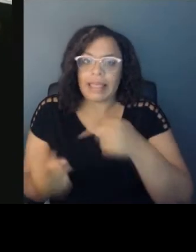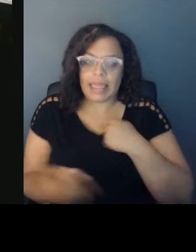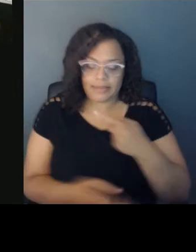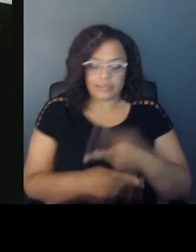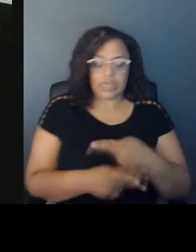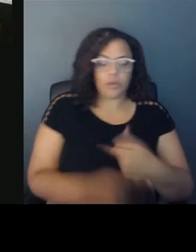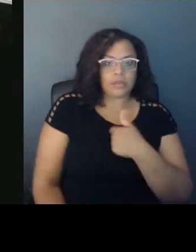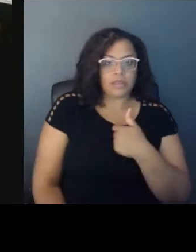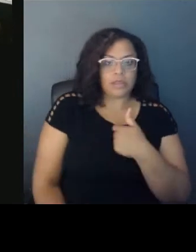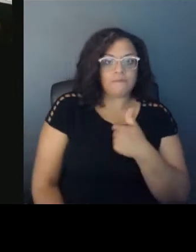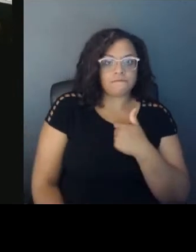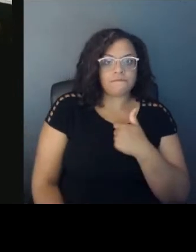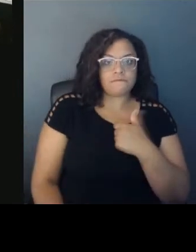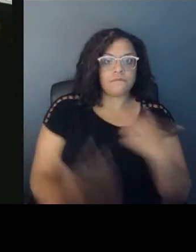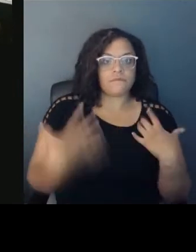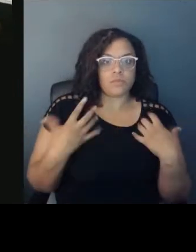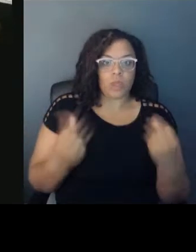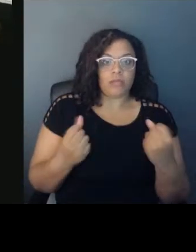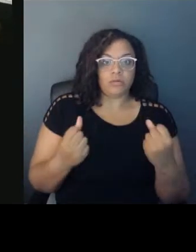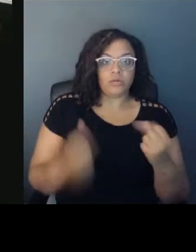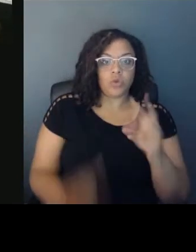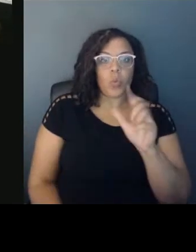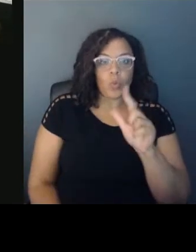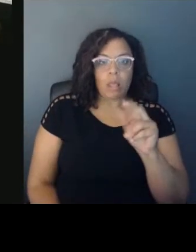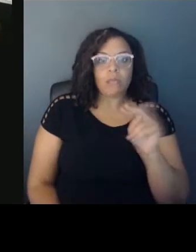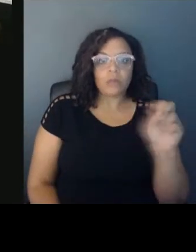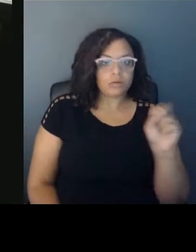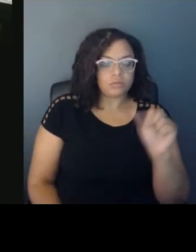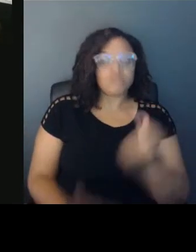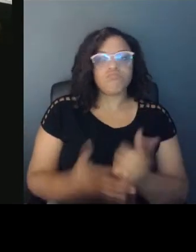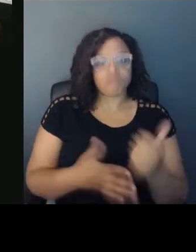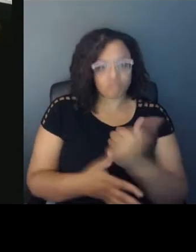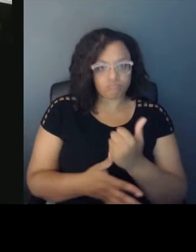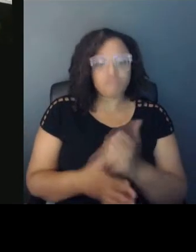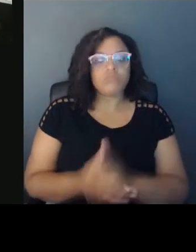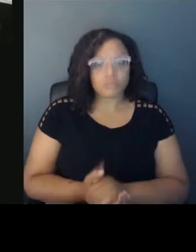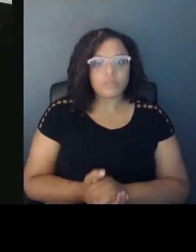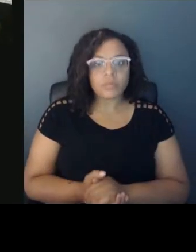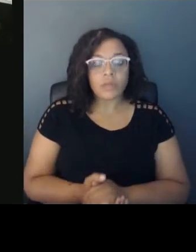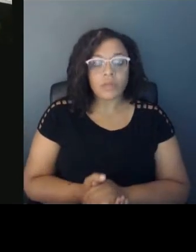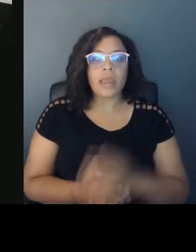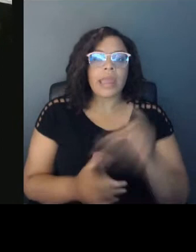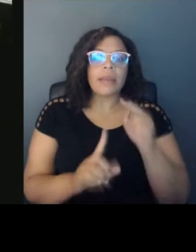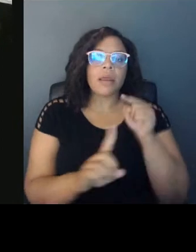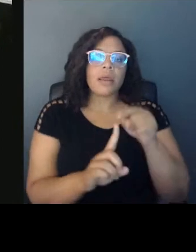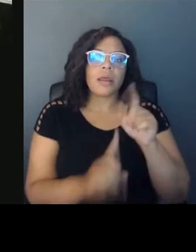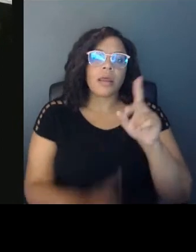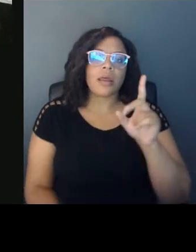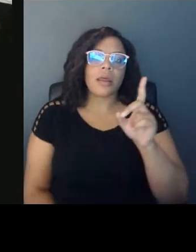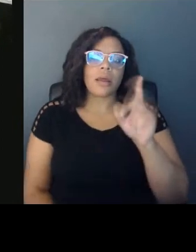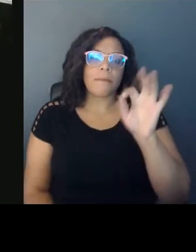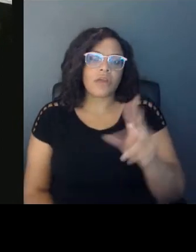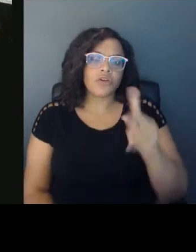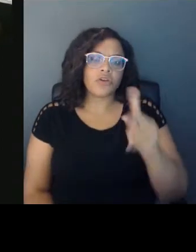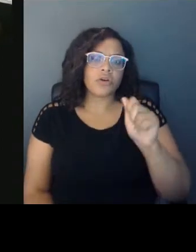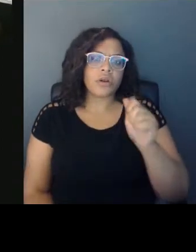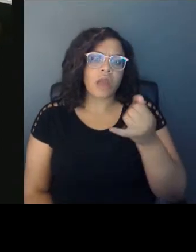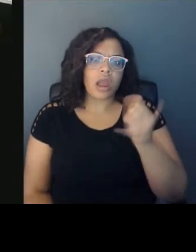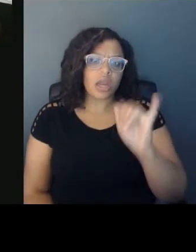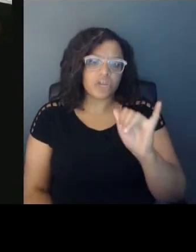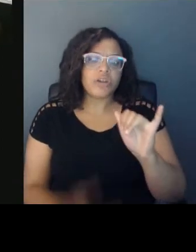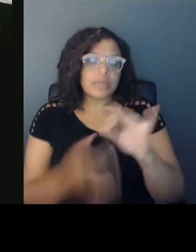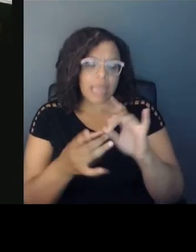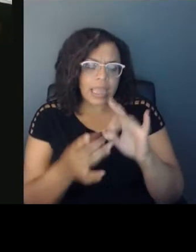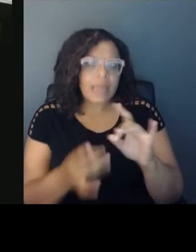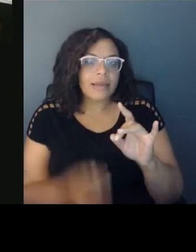some wellness for myself. And back to what Pastor Kaji was saying is that sometimes it's working in a